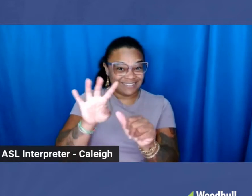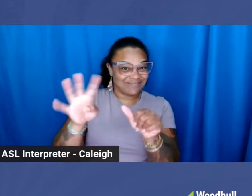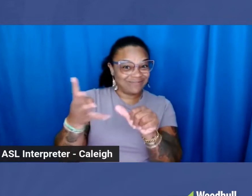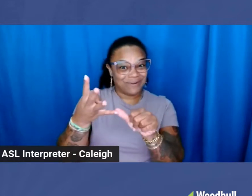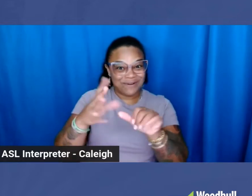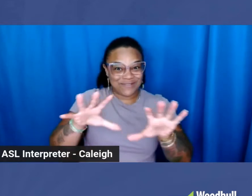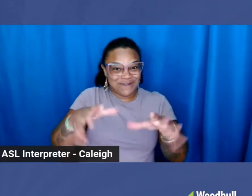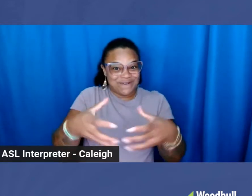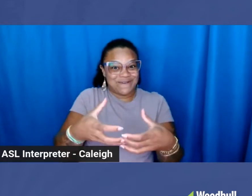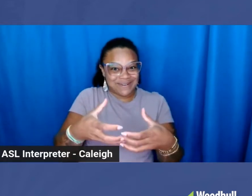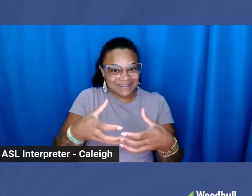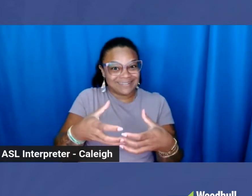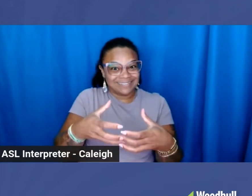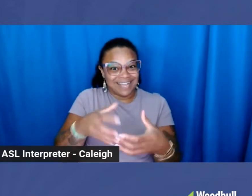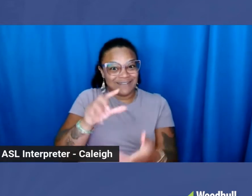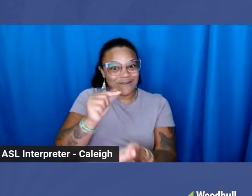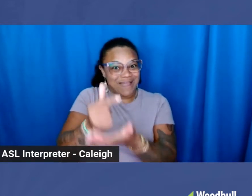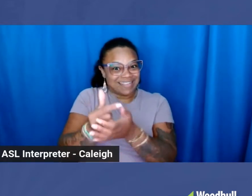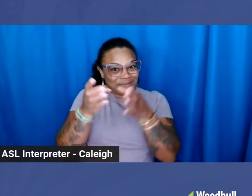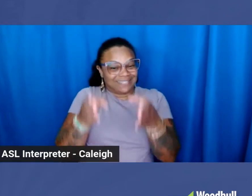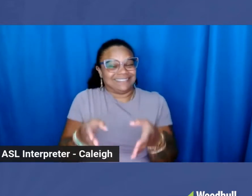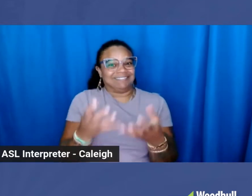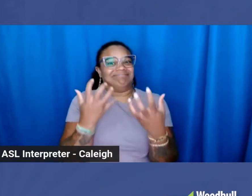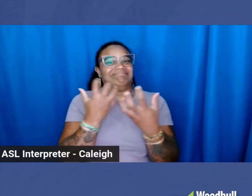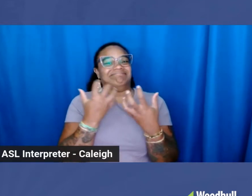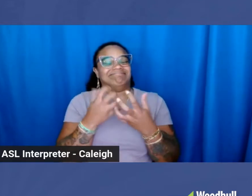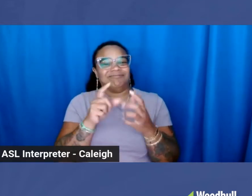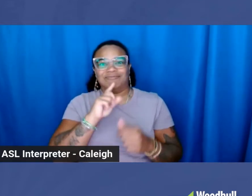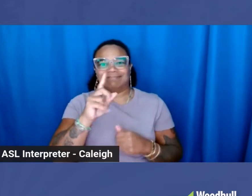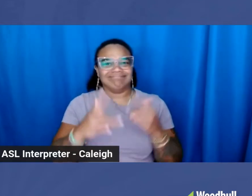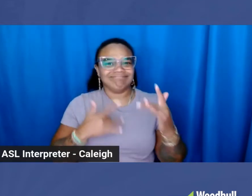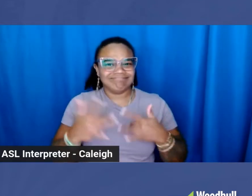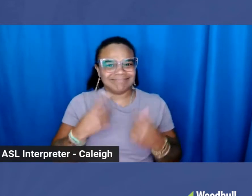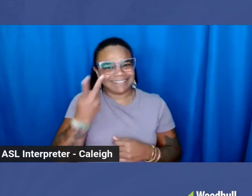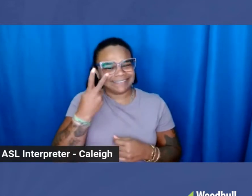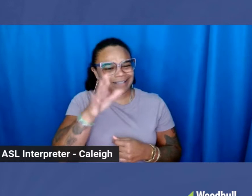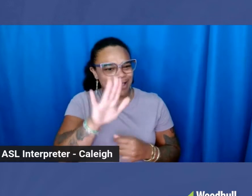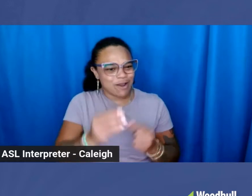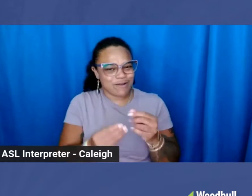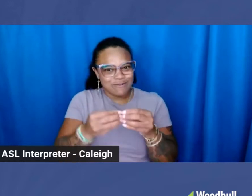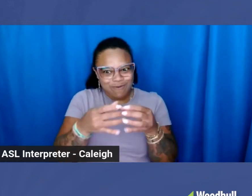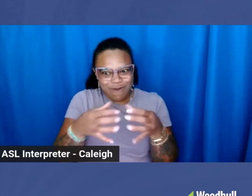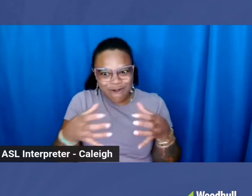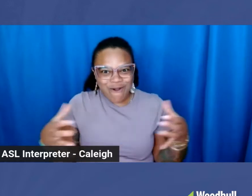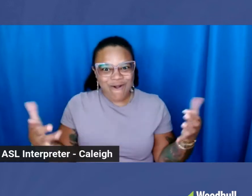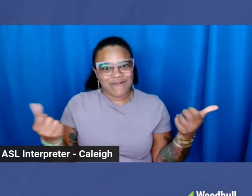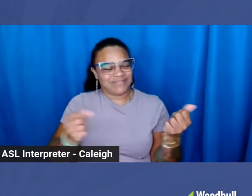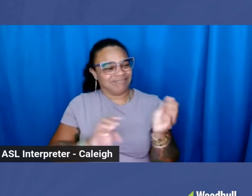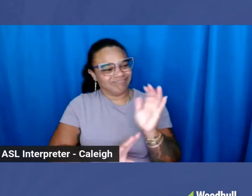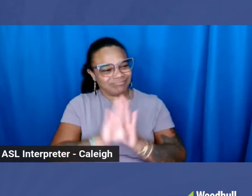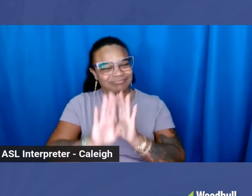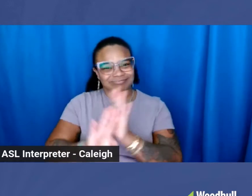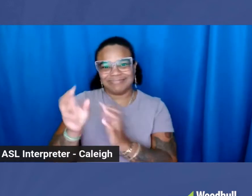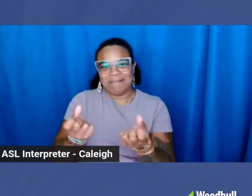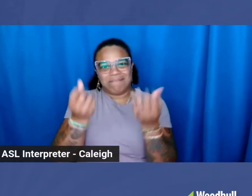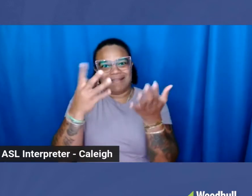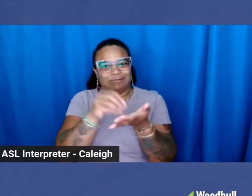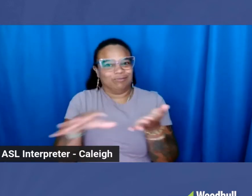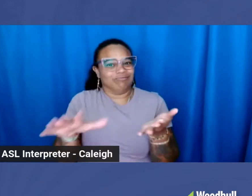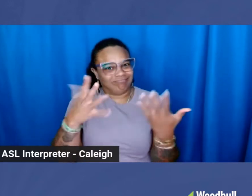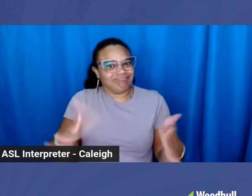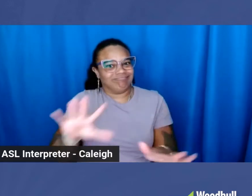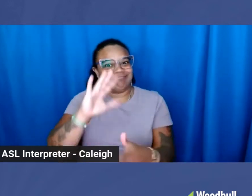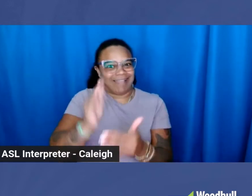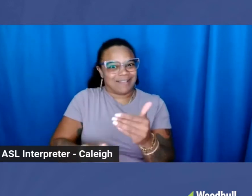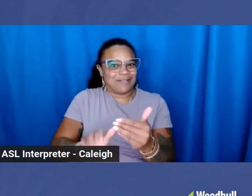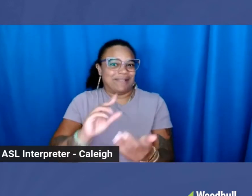Spokes Hub grads. And that's awesome. It's really exciting to see the growth and the number of people who've completed the program and who are